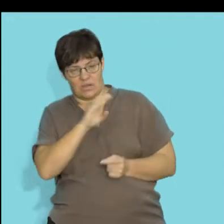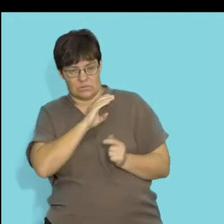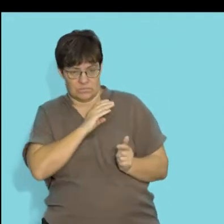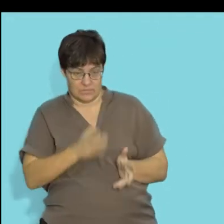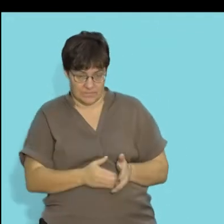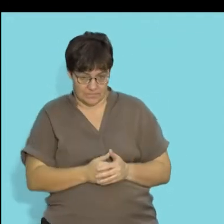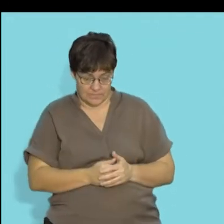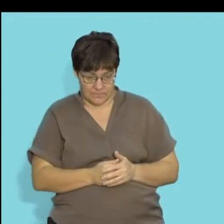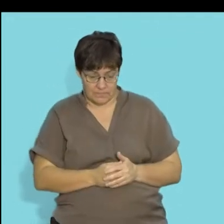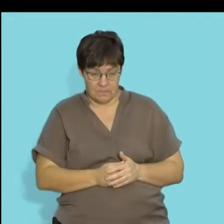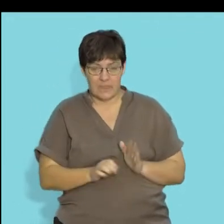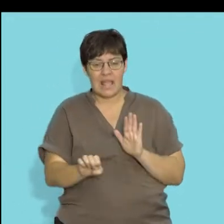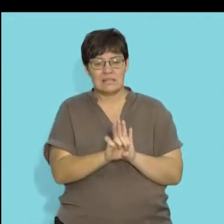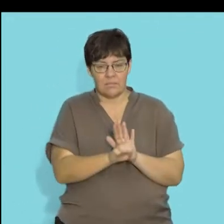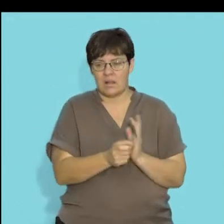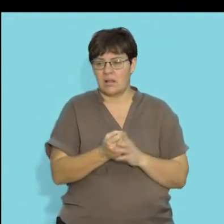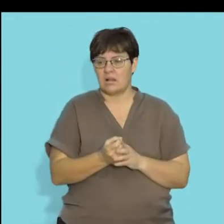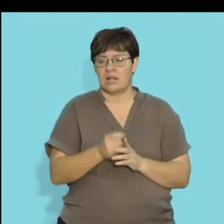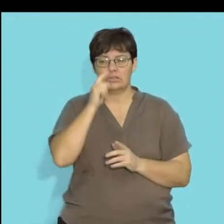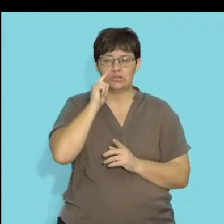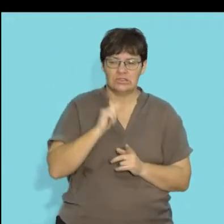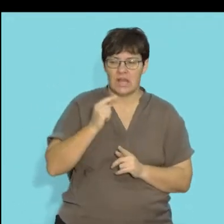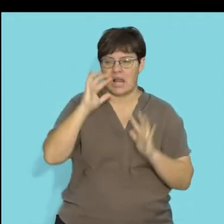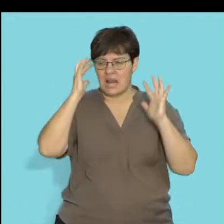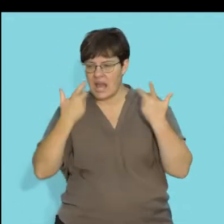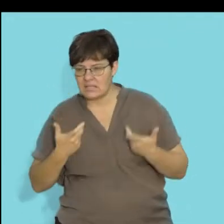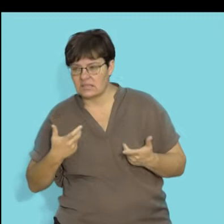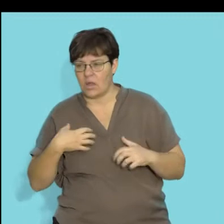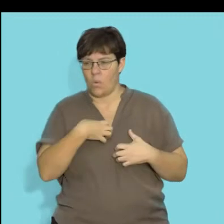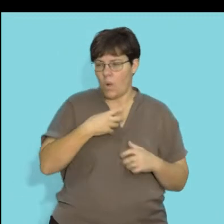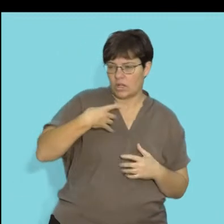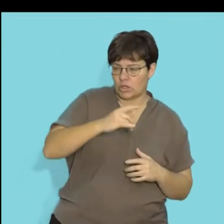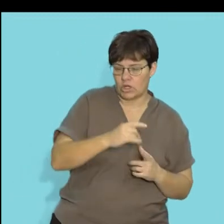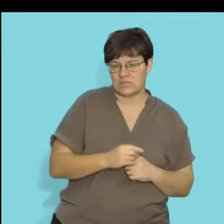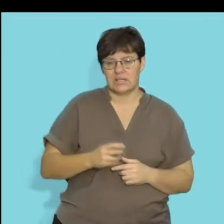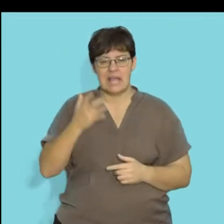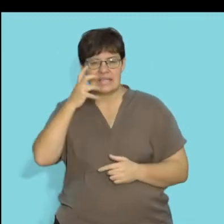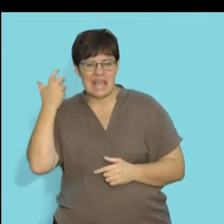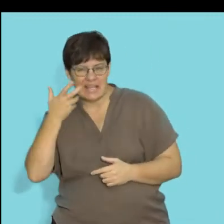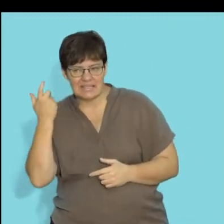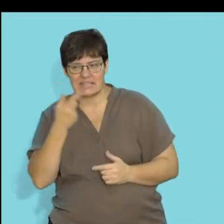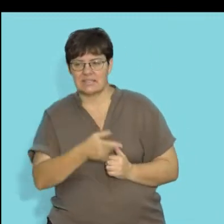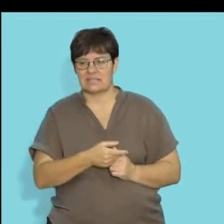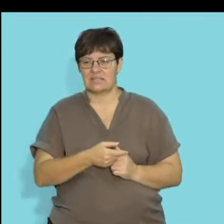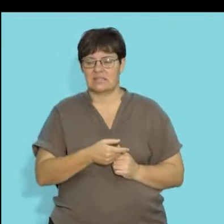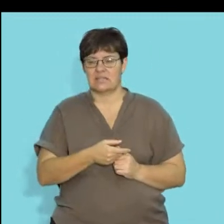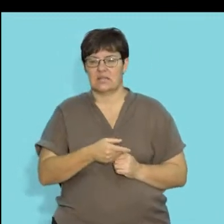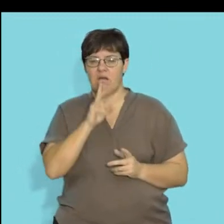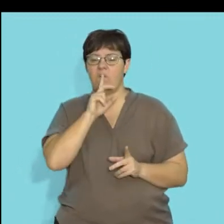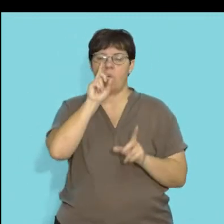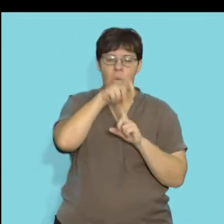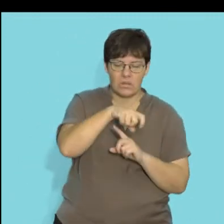consumers. Examples of these are your cheetahs, lions, wild dogs, many of your cat species,